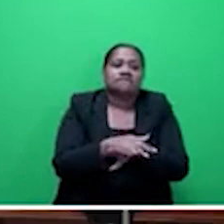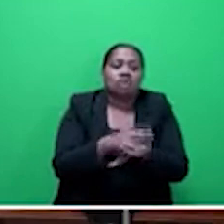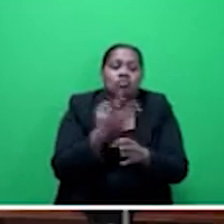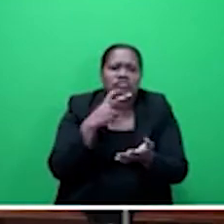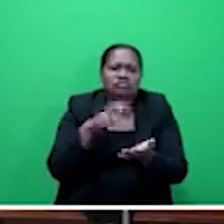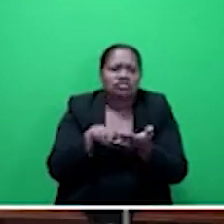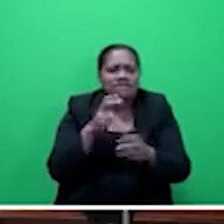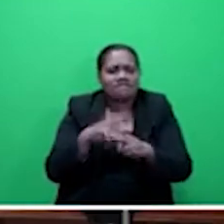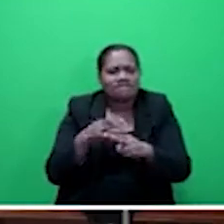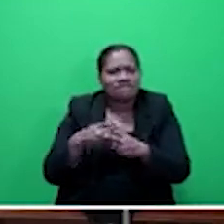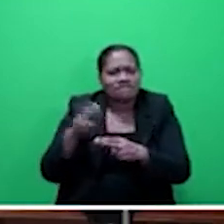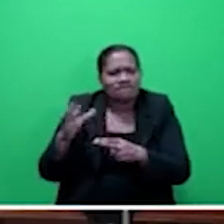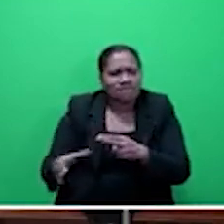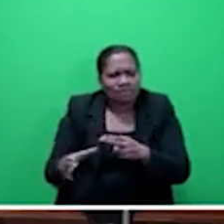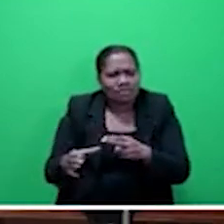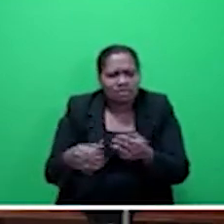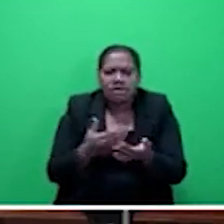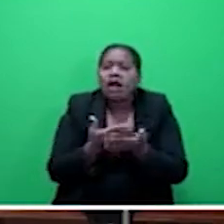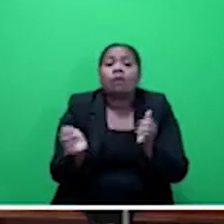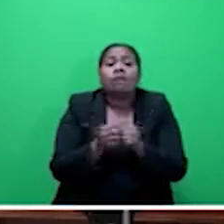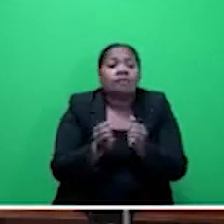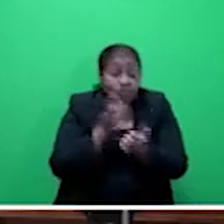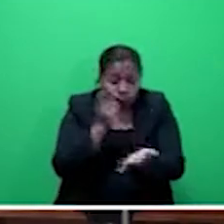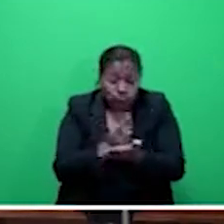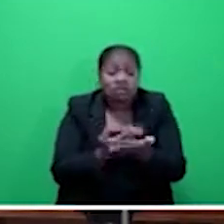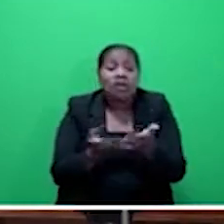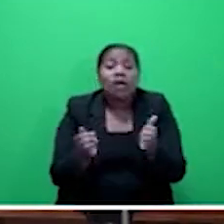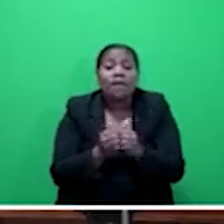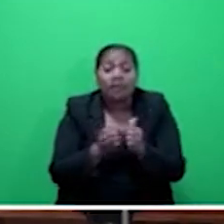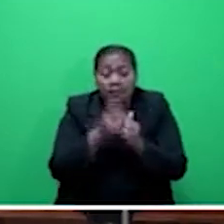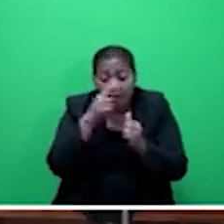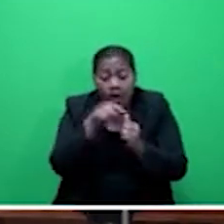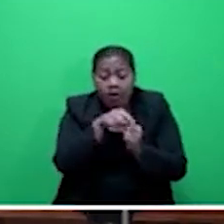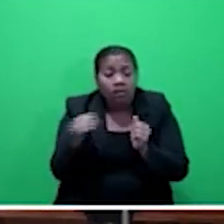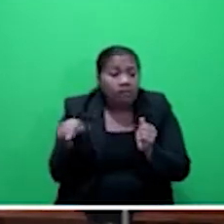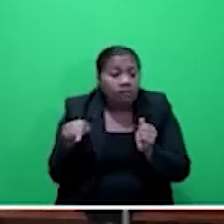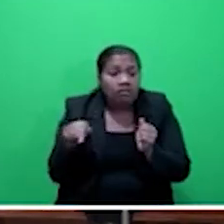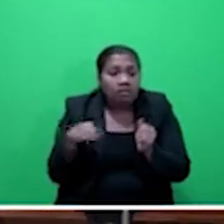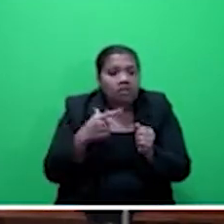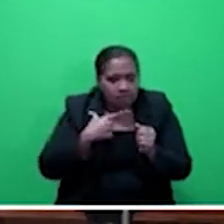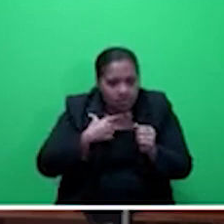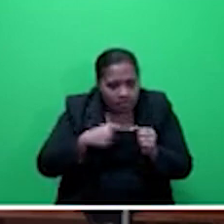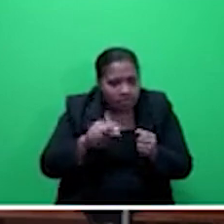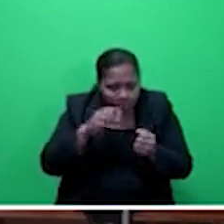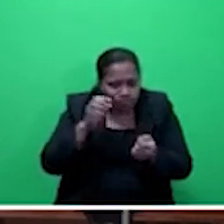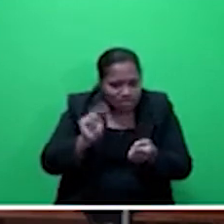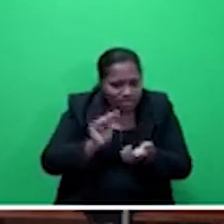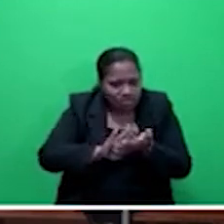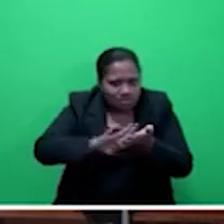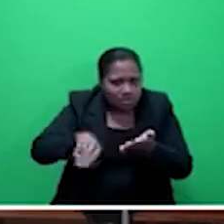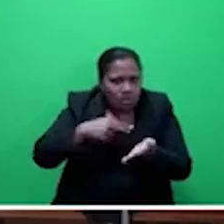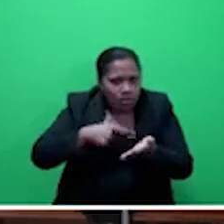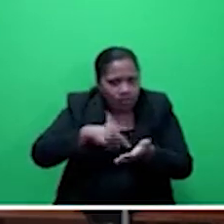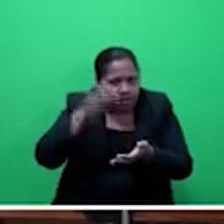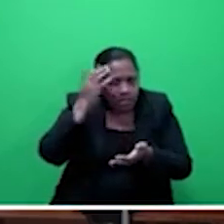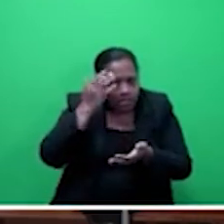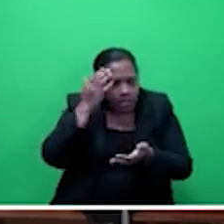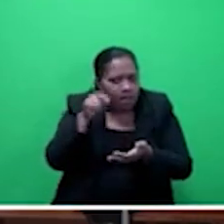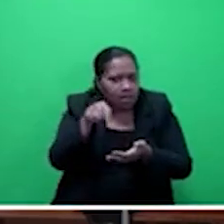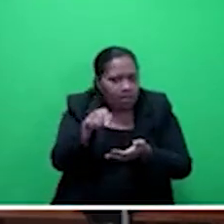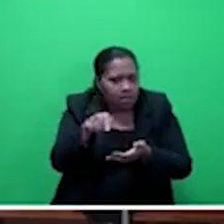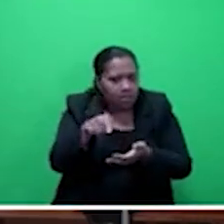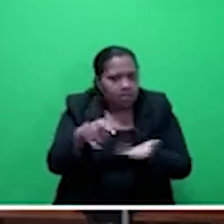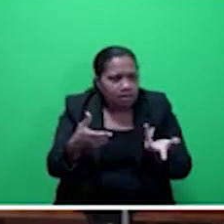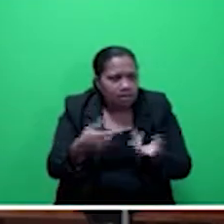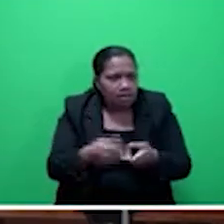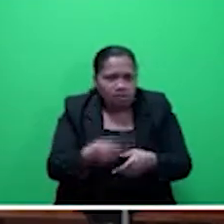they know exactly how many registered farmers we have. And we actually rejected it, because you can imagine a scenario through what we call a parametric insurance, where if you